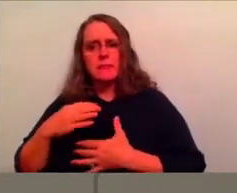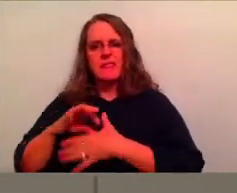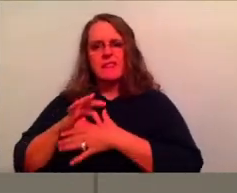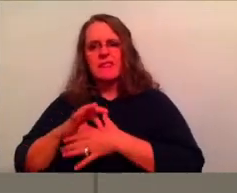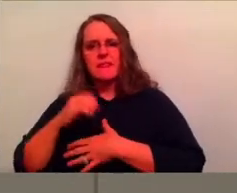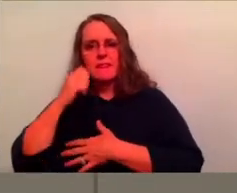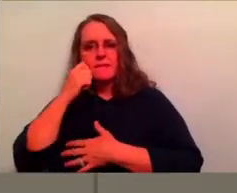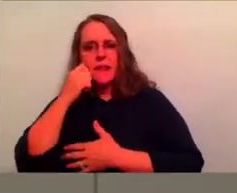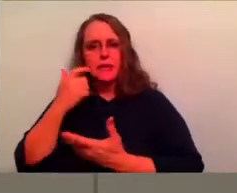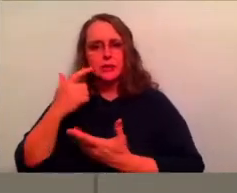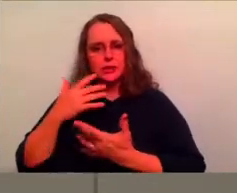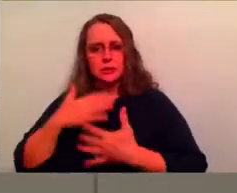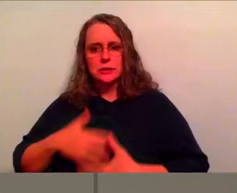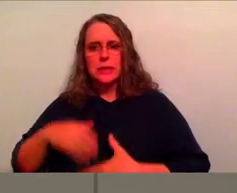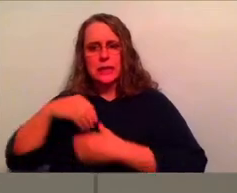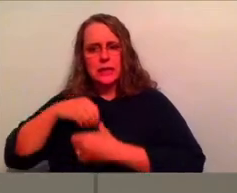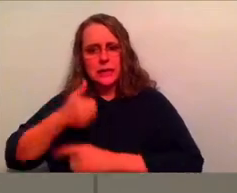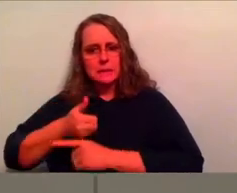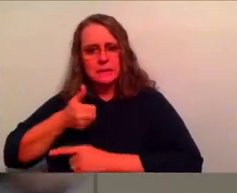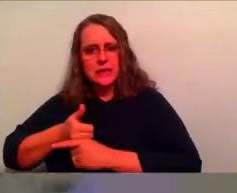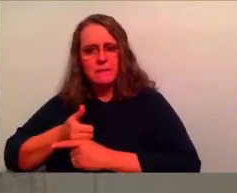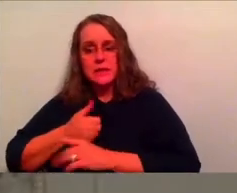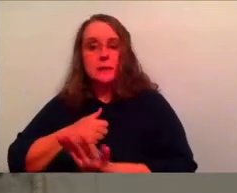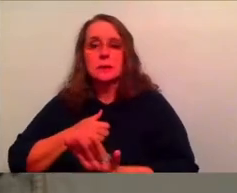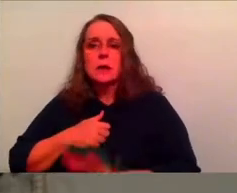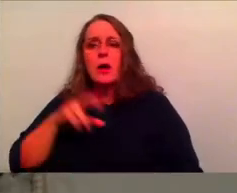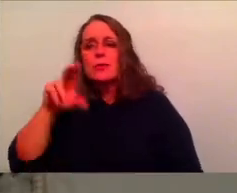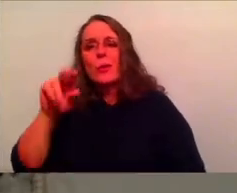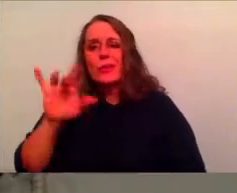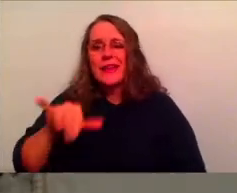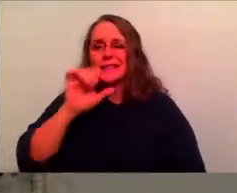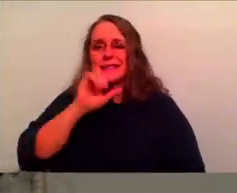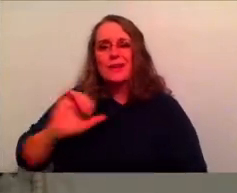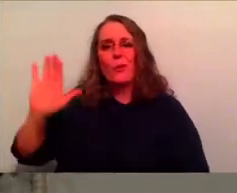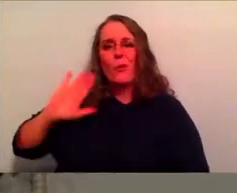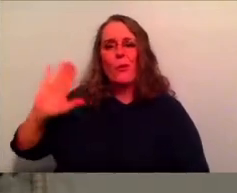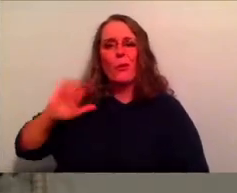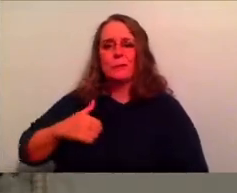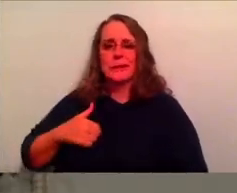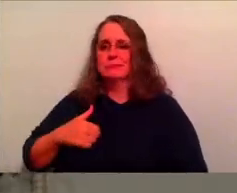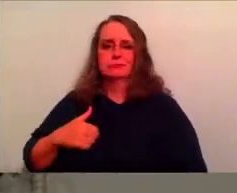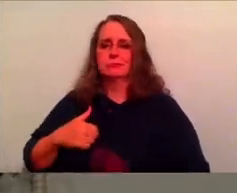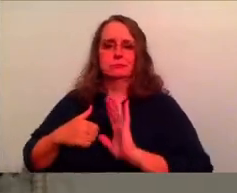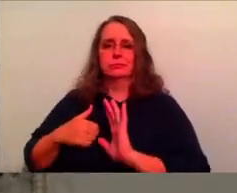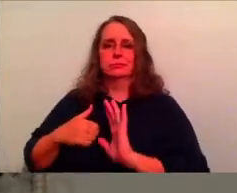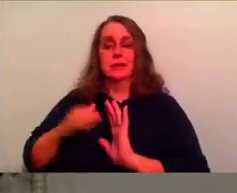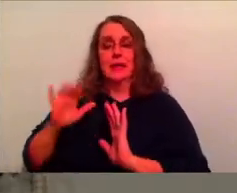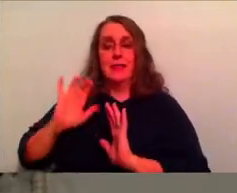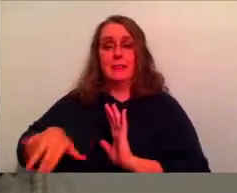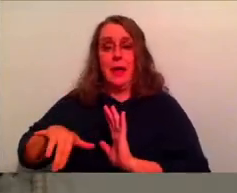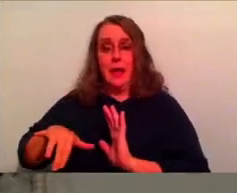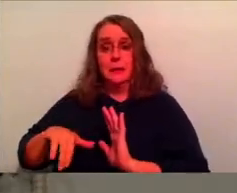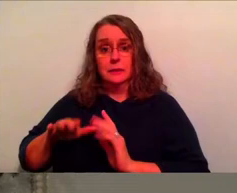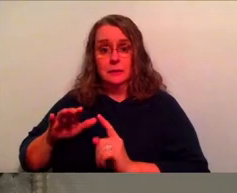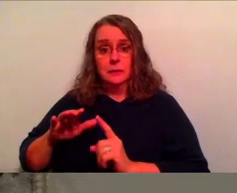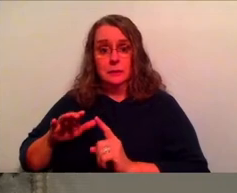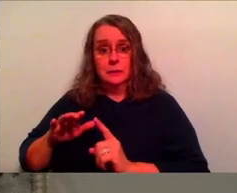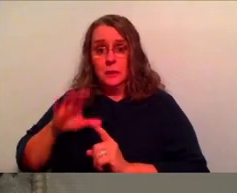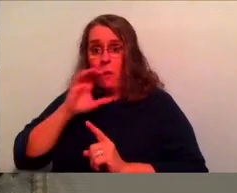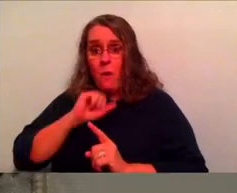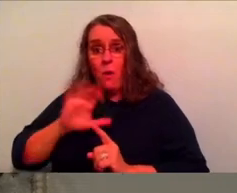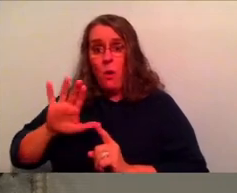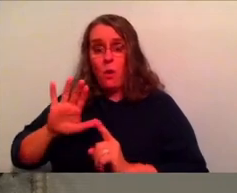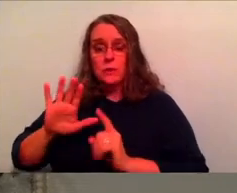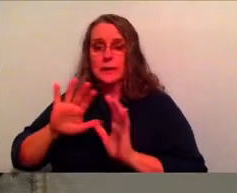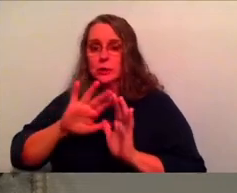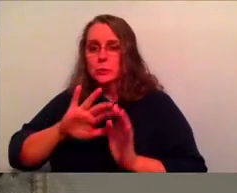himself. And then he's saying, no, no, no, but that's the old me. Like I'm taking all of these things and I have to put them